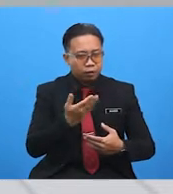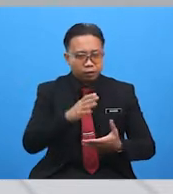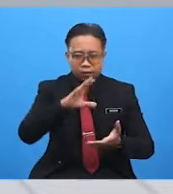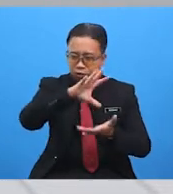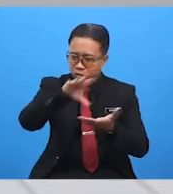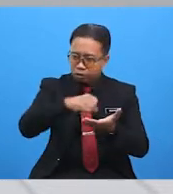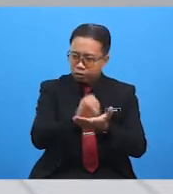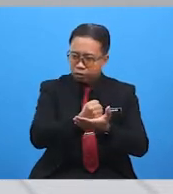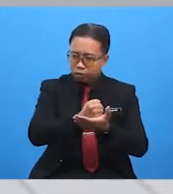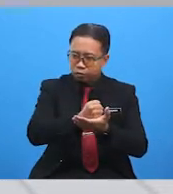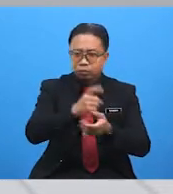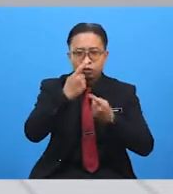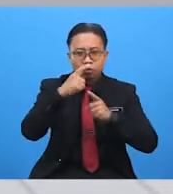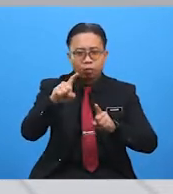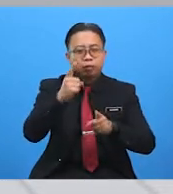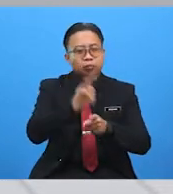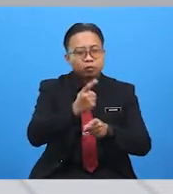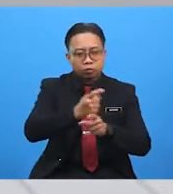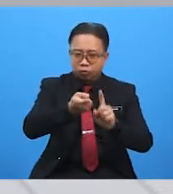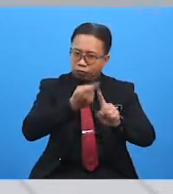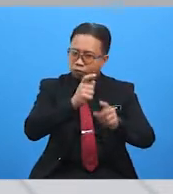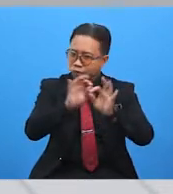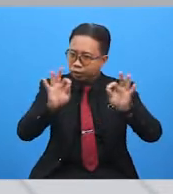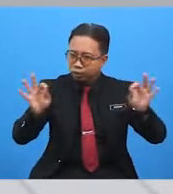the correct answers from the text.